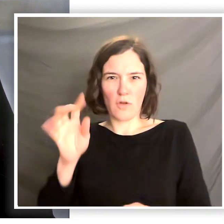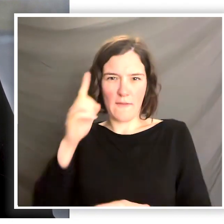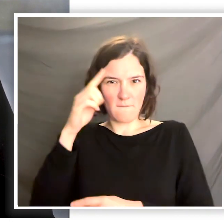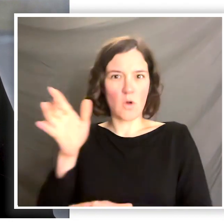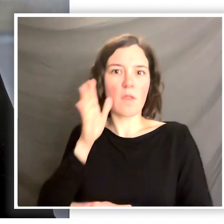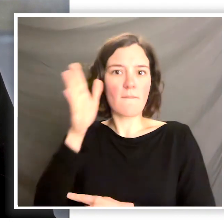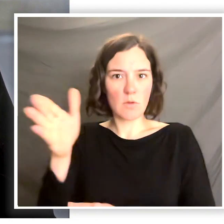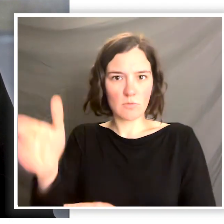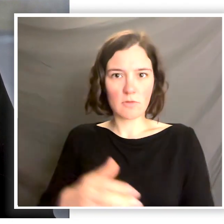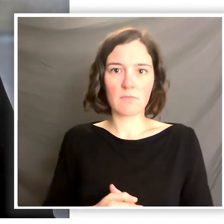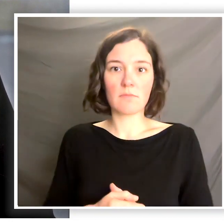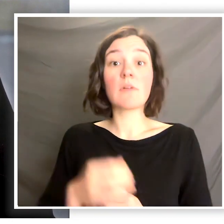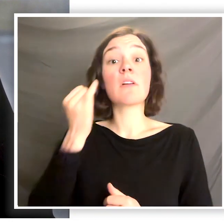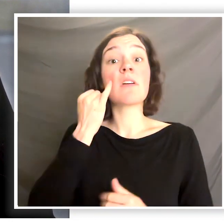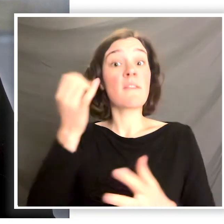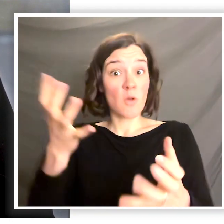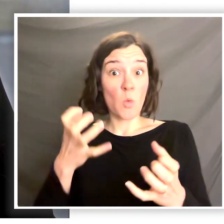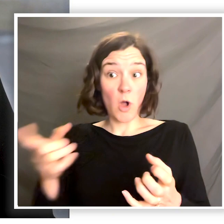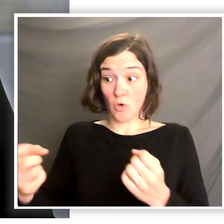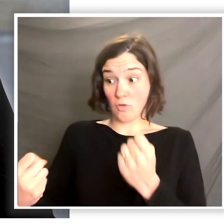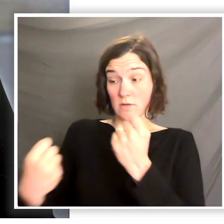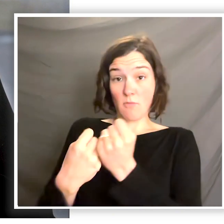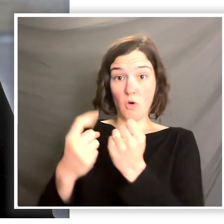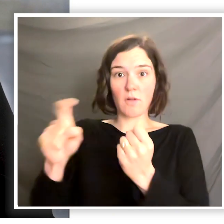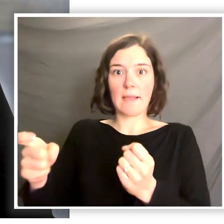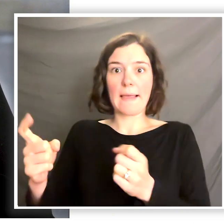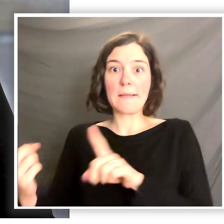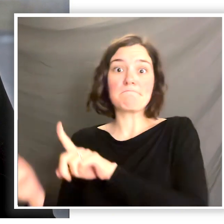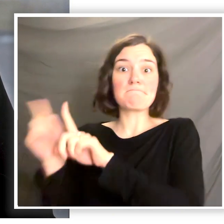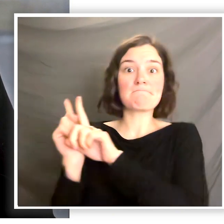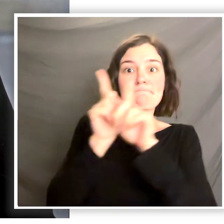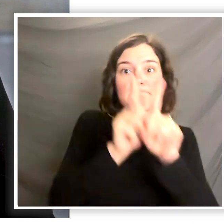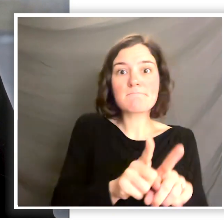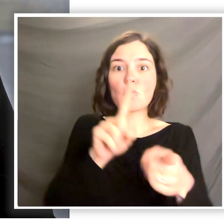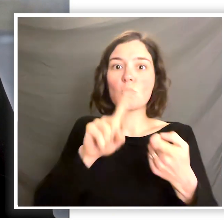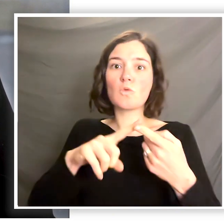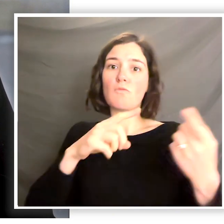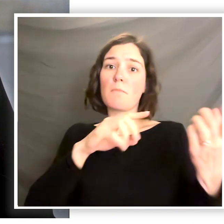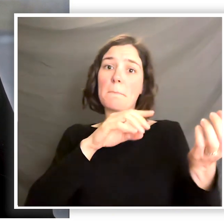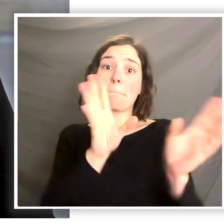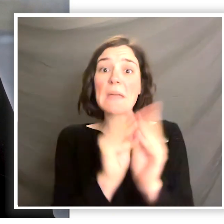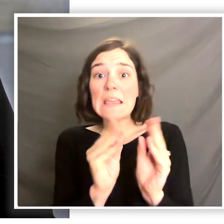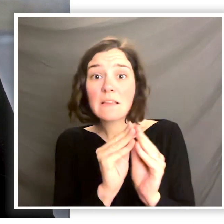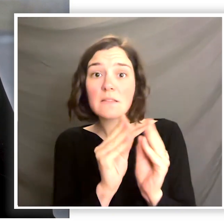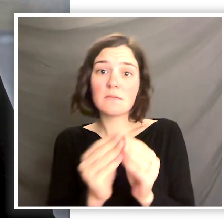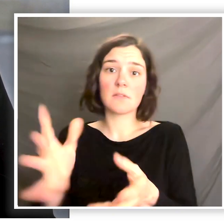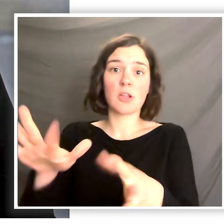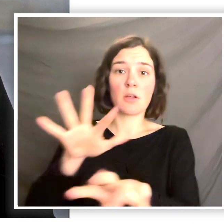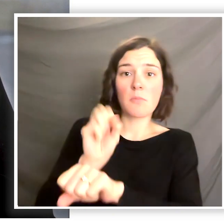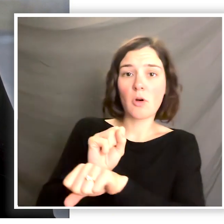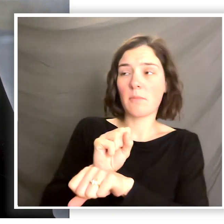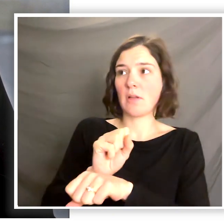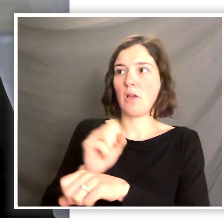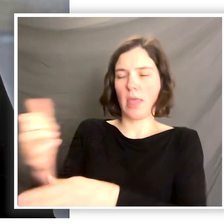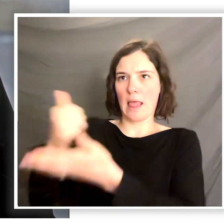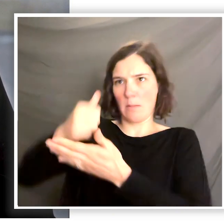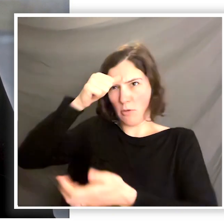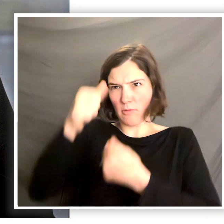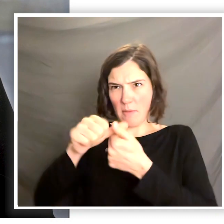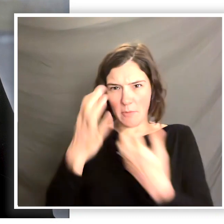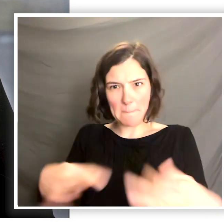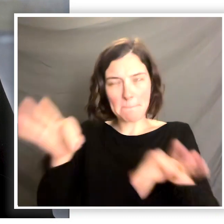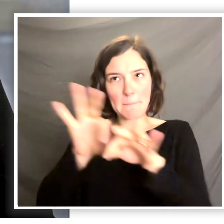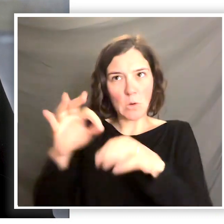make in the future. If you want them to, your supporters can do things like come with you to meetings or appointments or help you remember